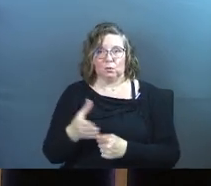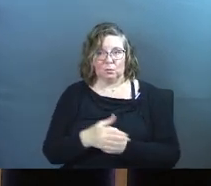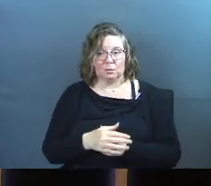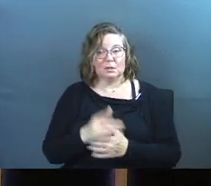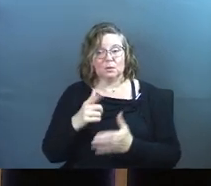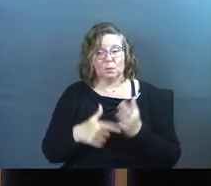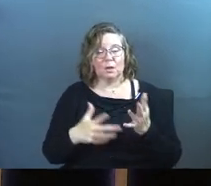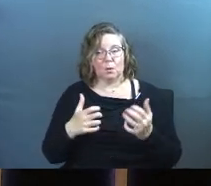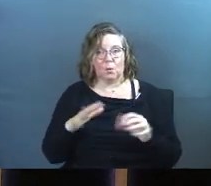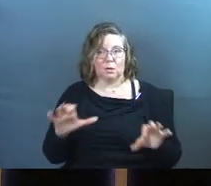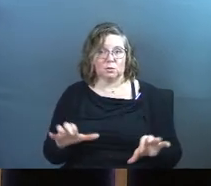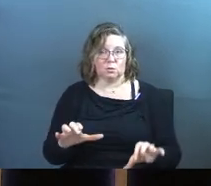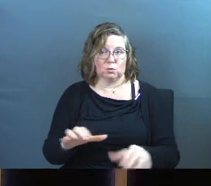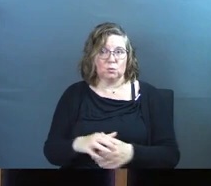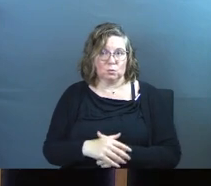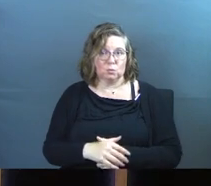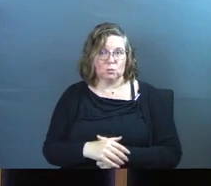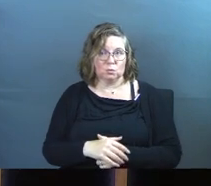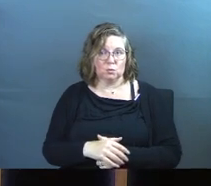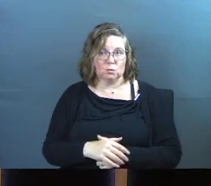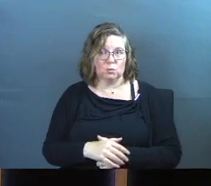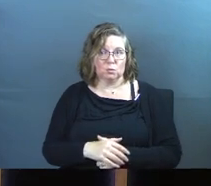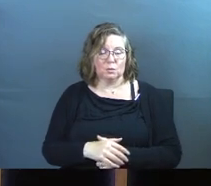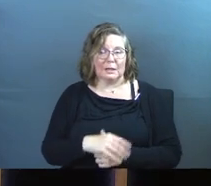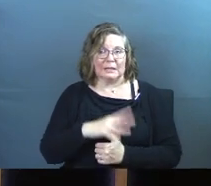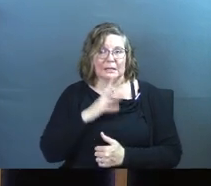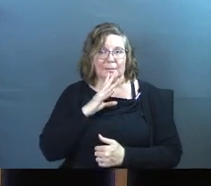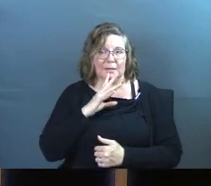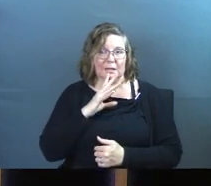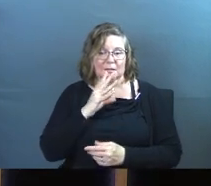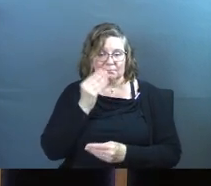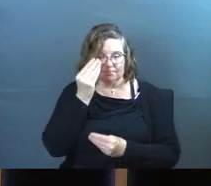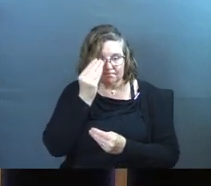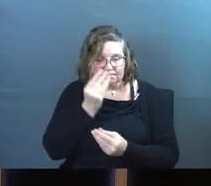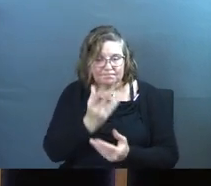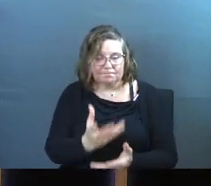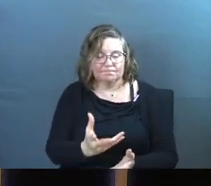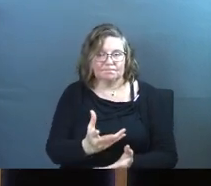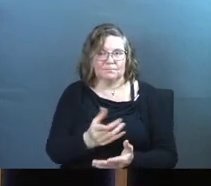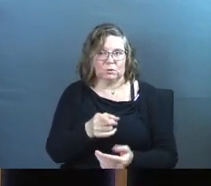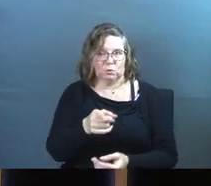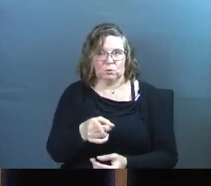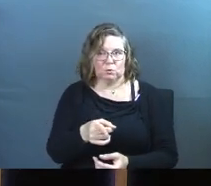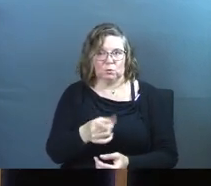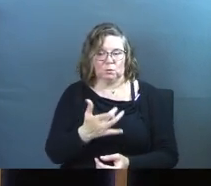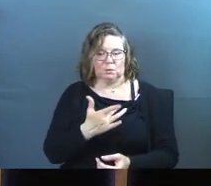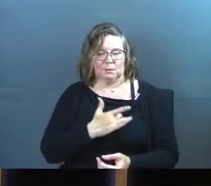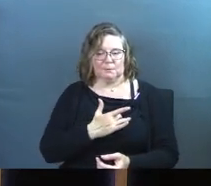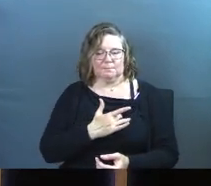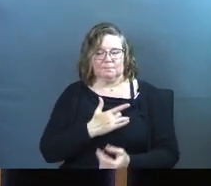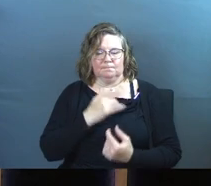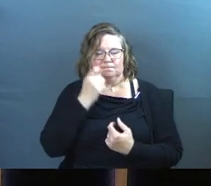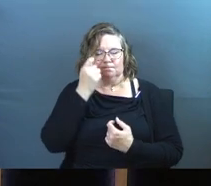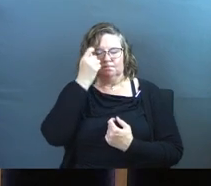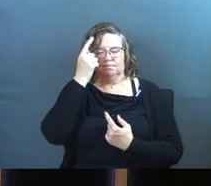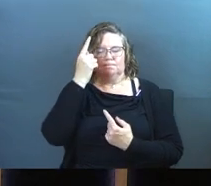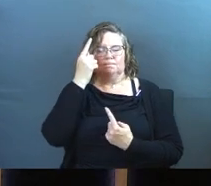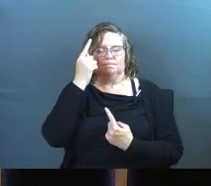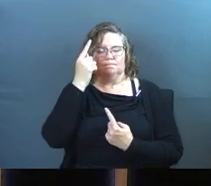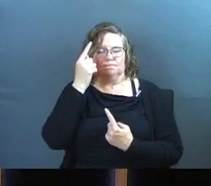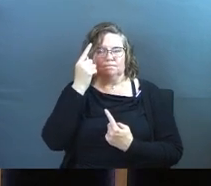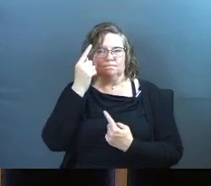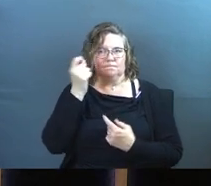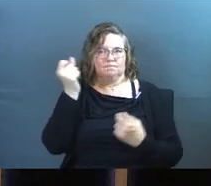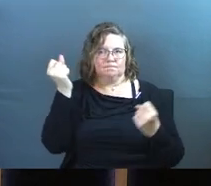Because it's what he wants to do. He wants to speak to you. He has things for you. It's going to heal you in a way that you never